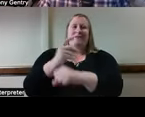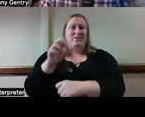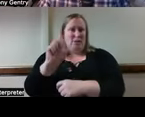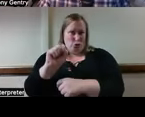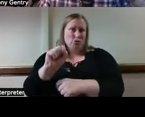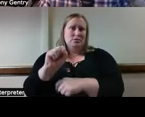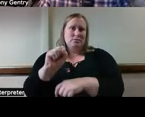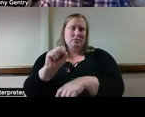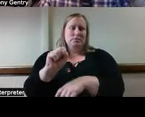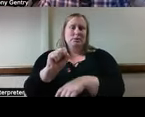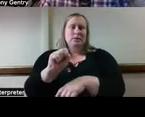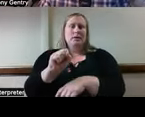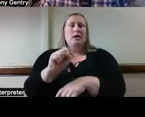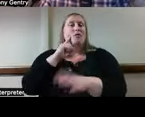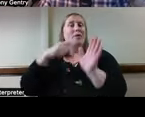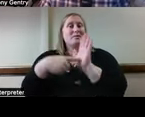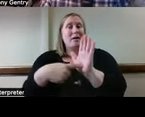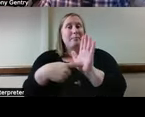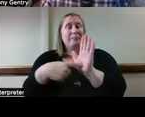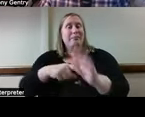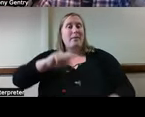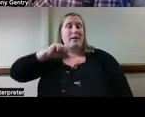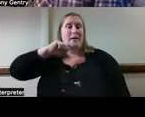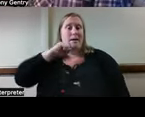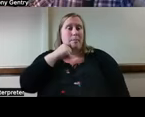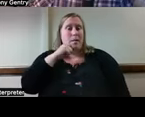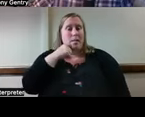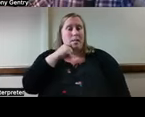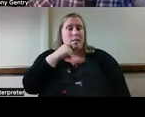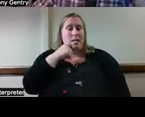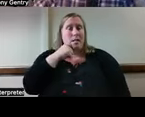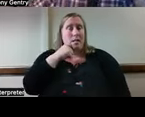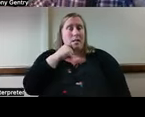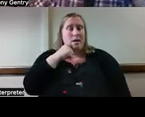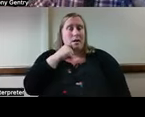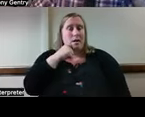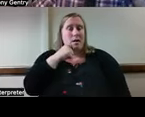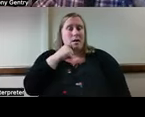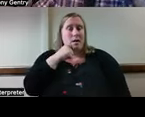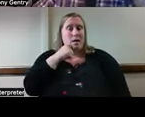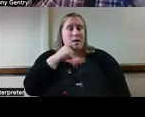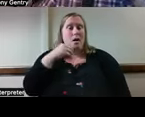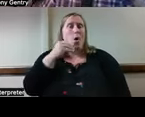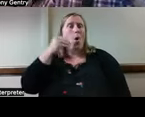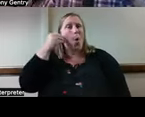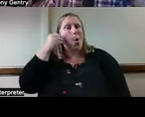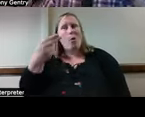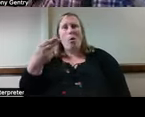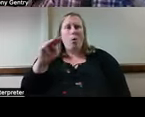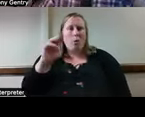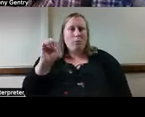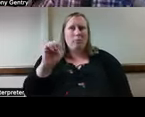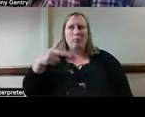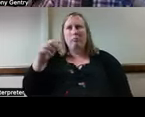for instance, the Apple suite of HomePods and other technologies,